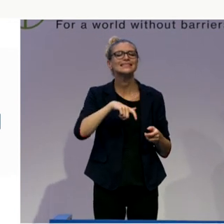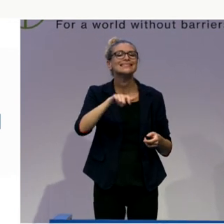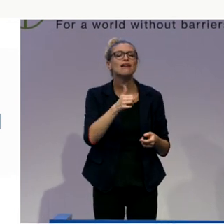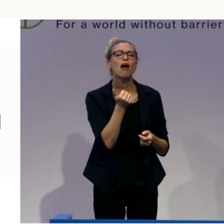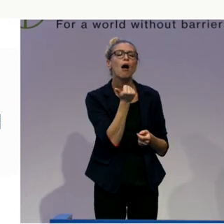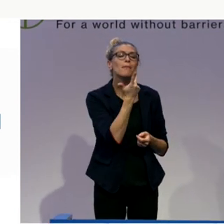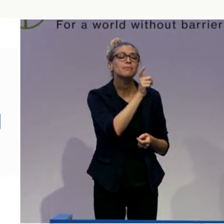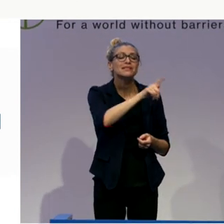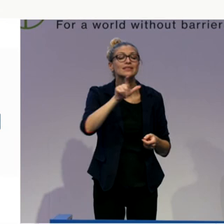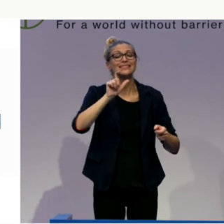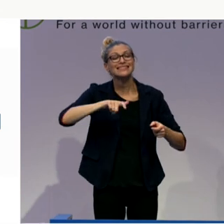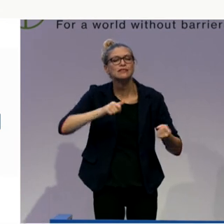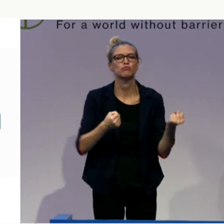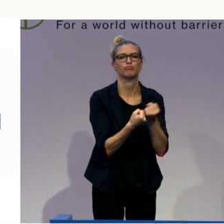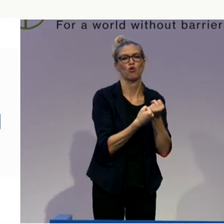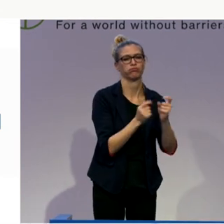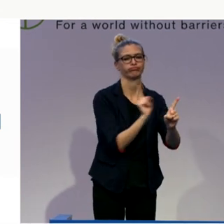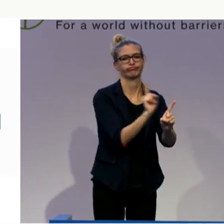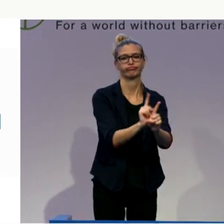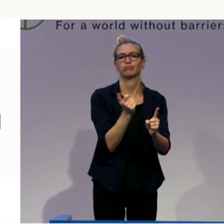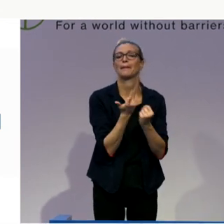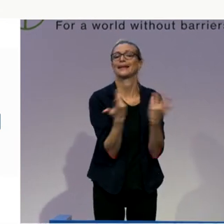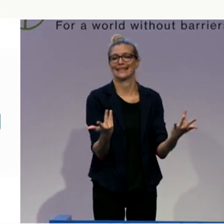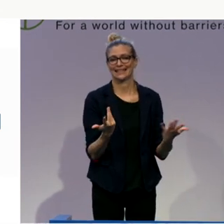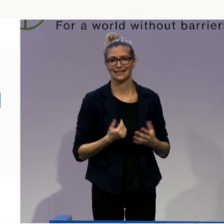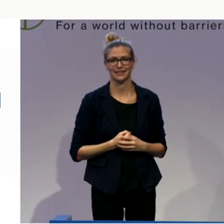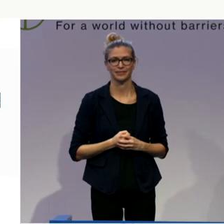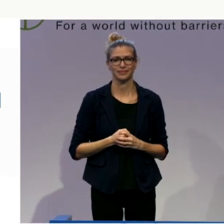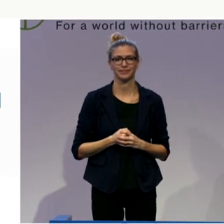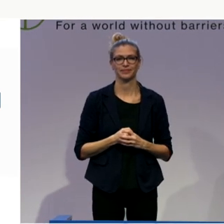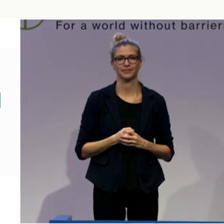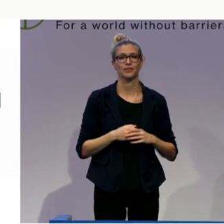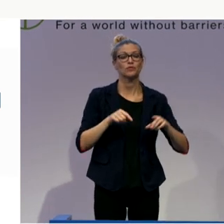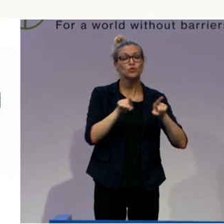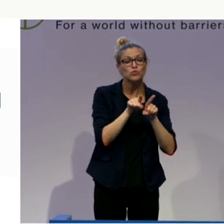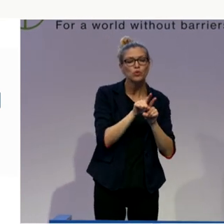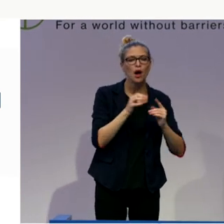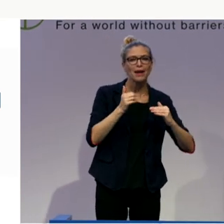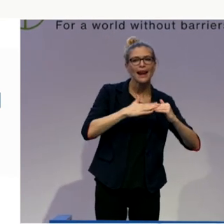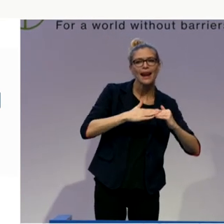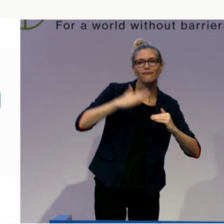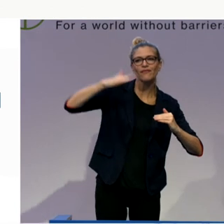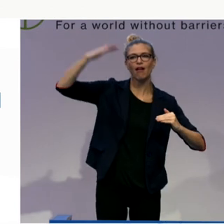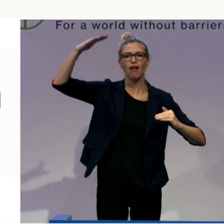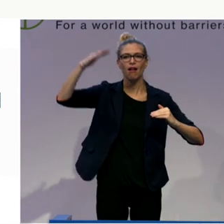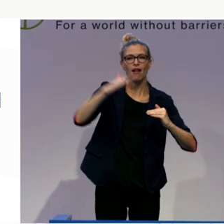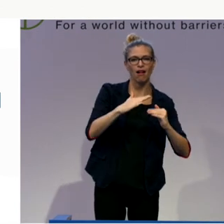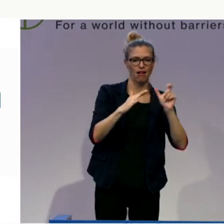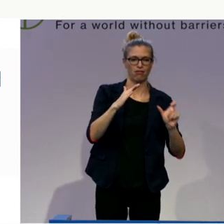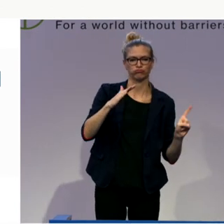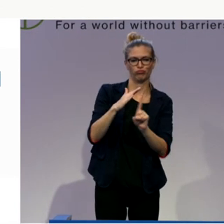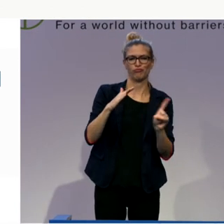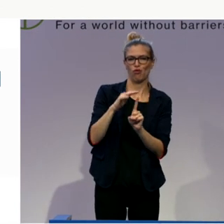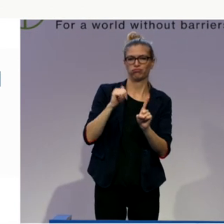competence the support person must have to offer a good support for that person. That can be on a